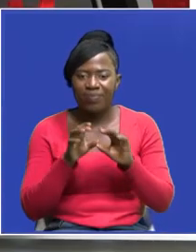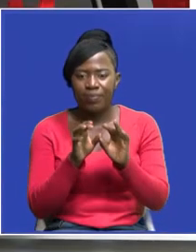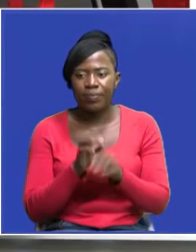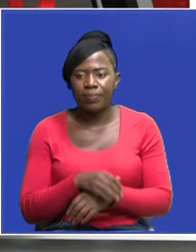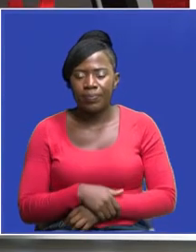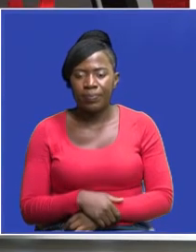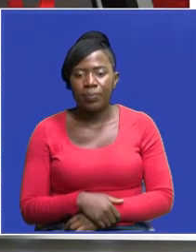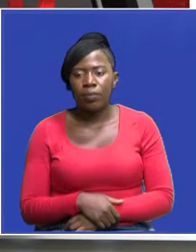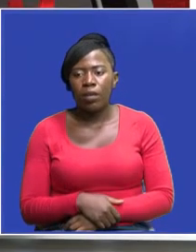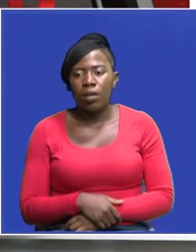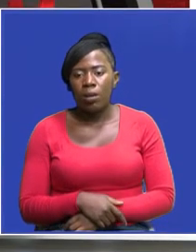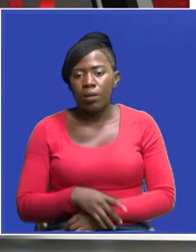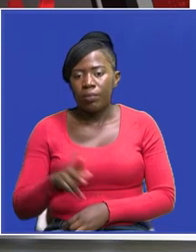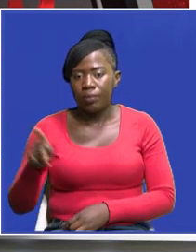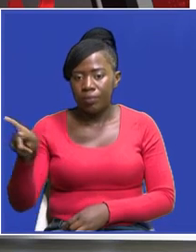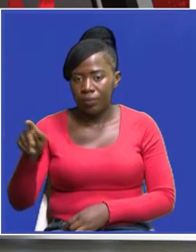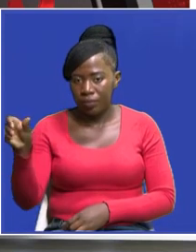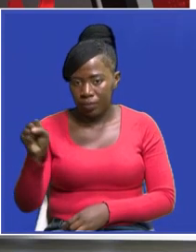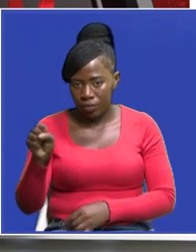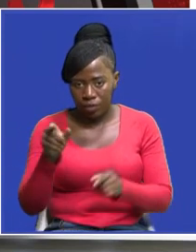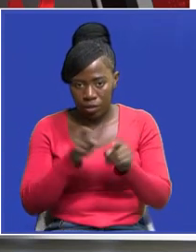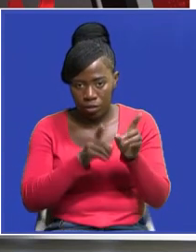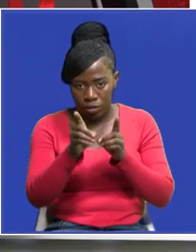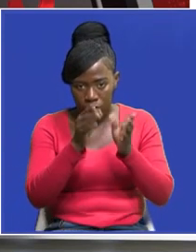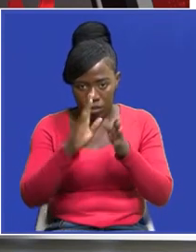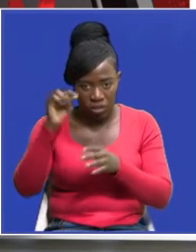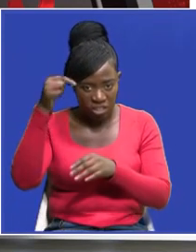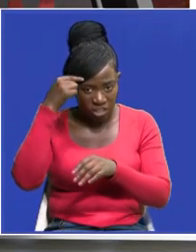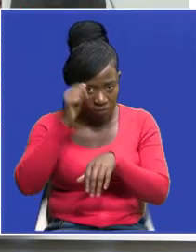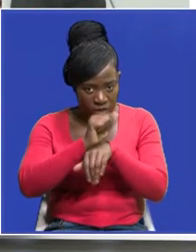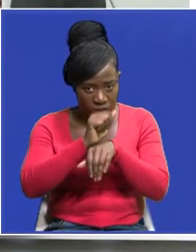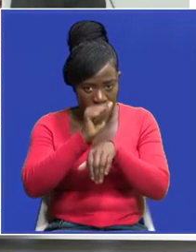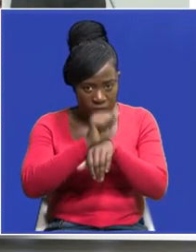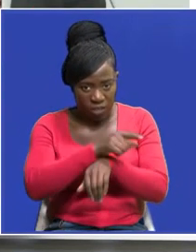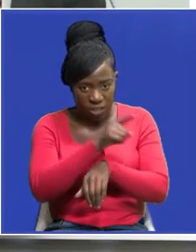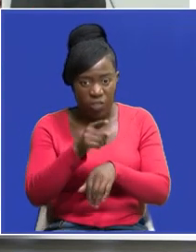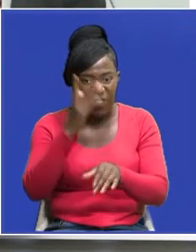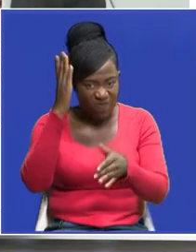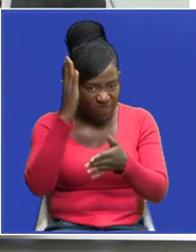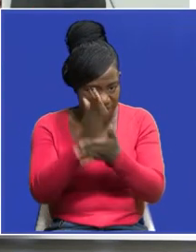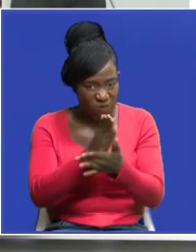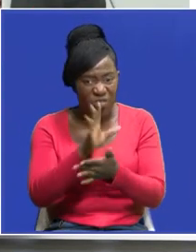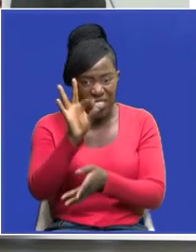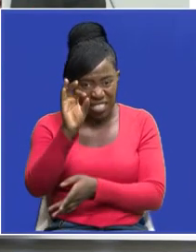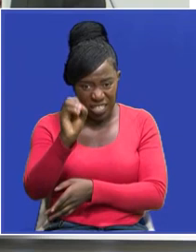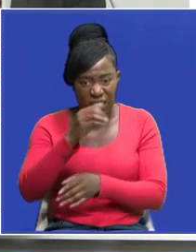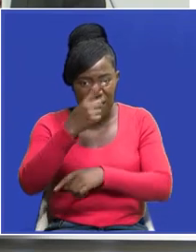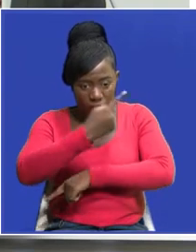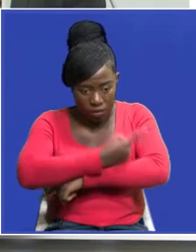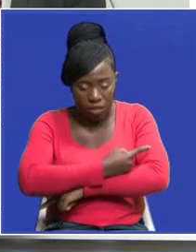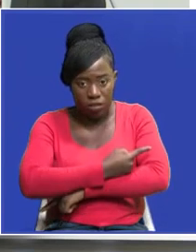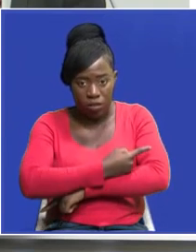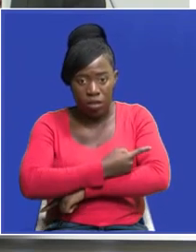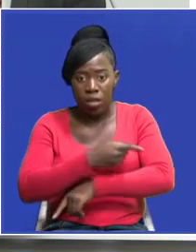travel for all permanent secretaries and directors in government departments has been suspended for 90 days with immediate effect